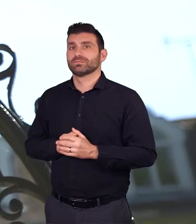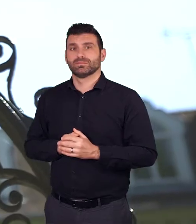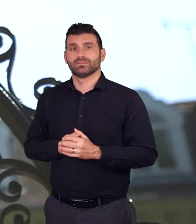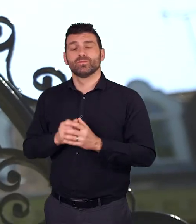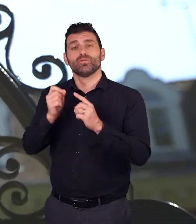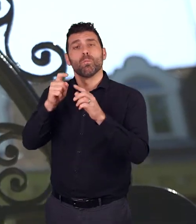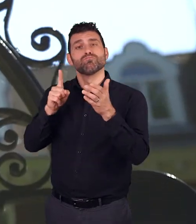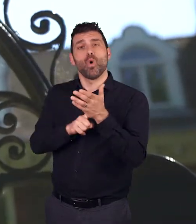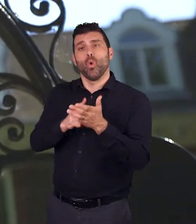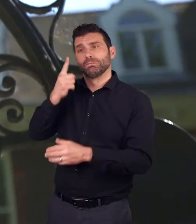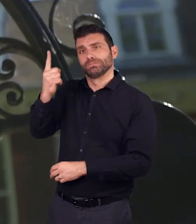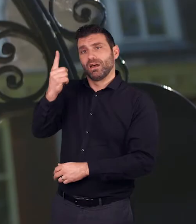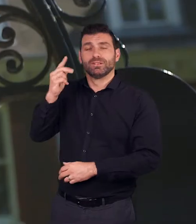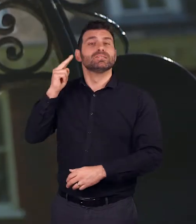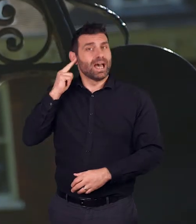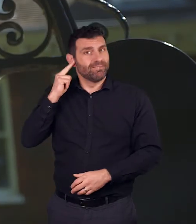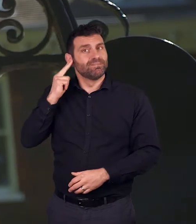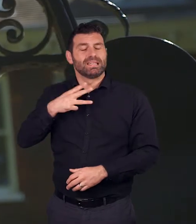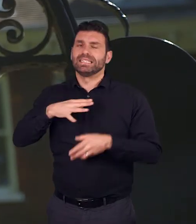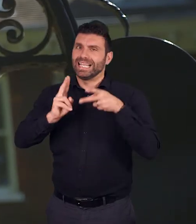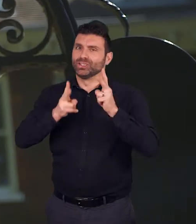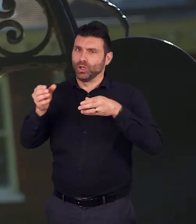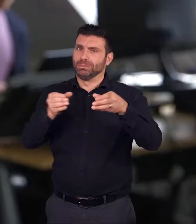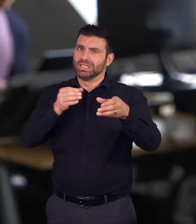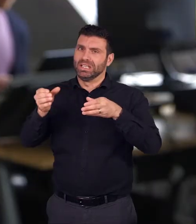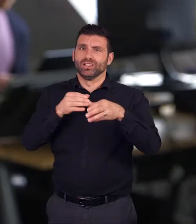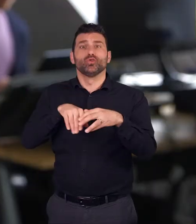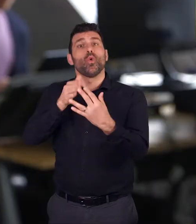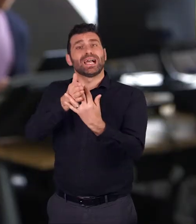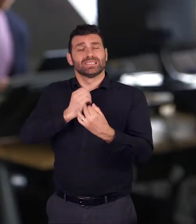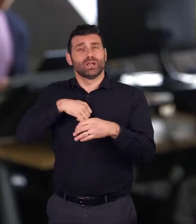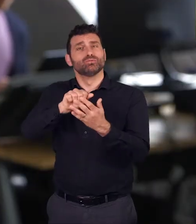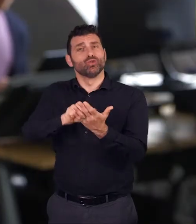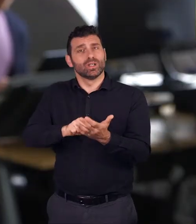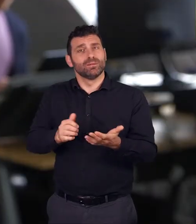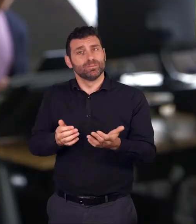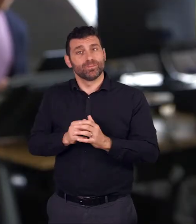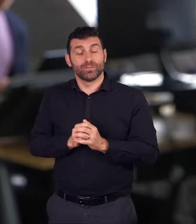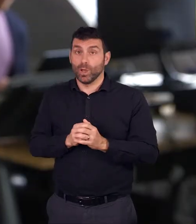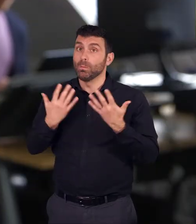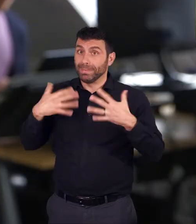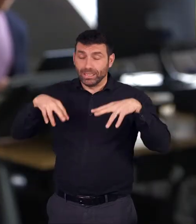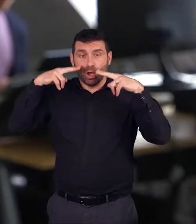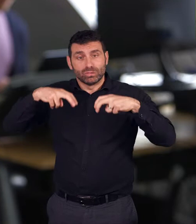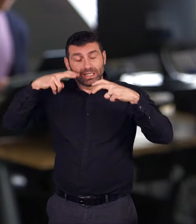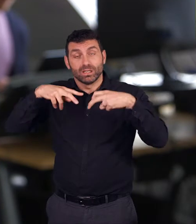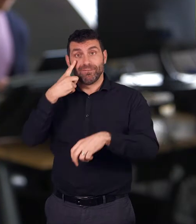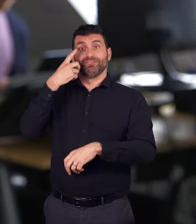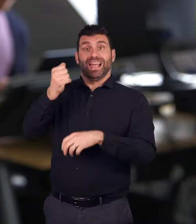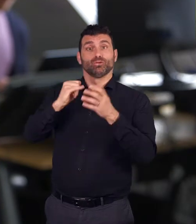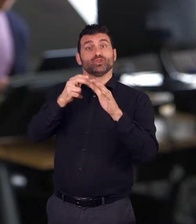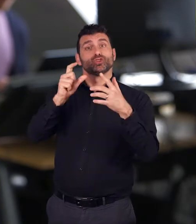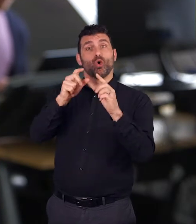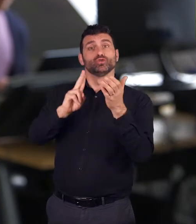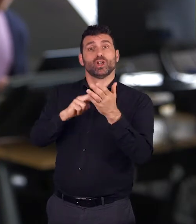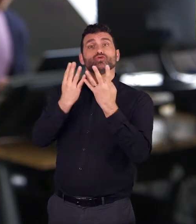specifically and he's deaf and he needs interpreters to be able to access our program we've done a lot of research and we found that the